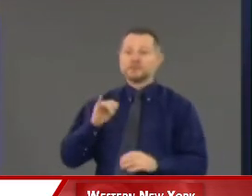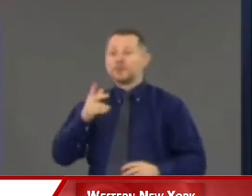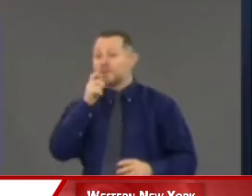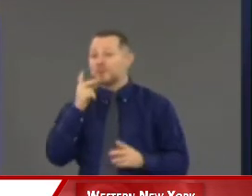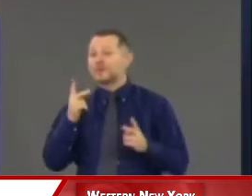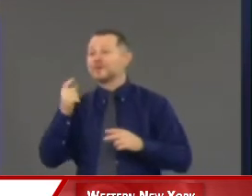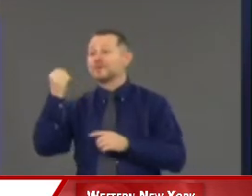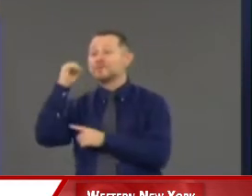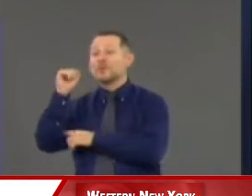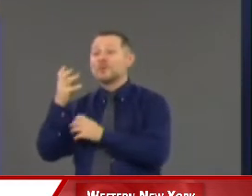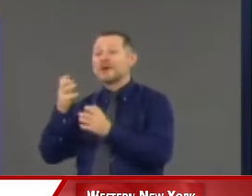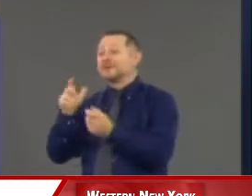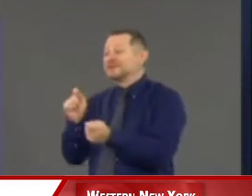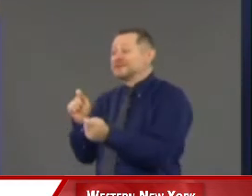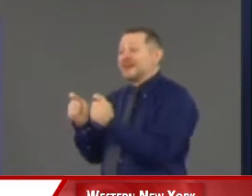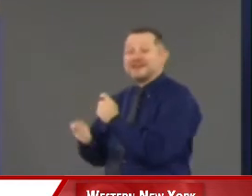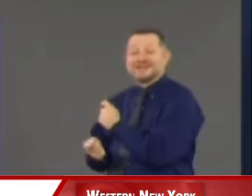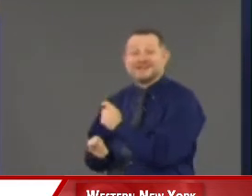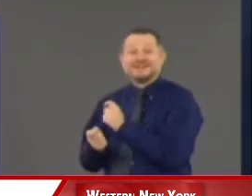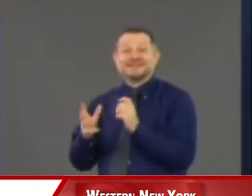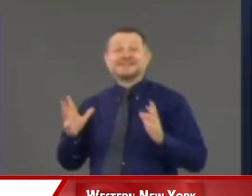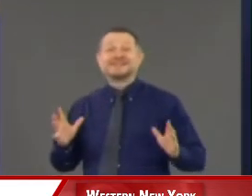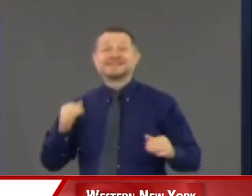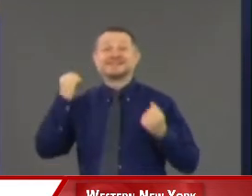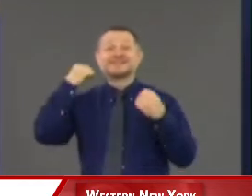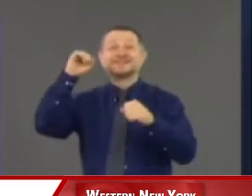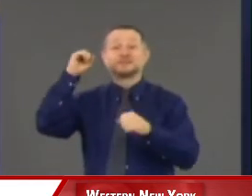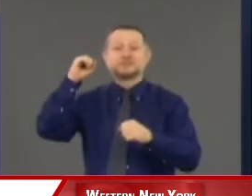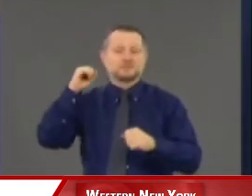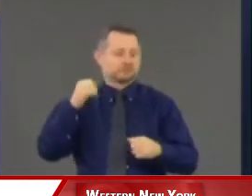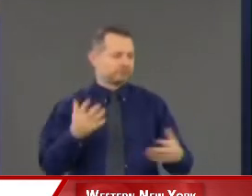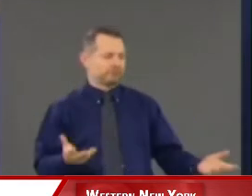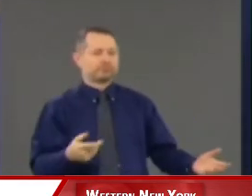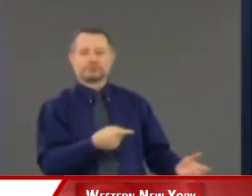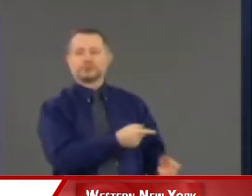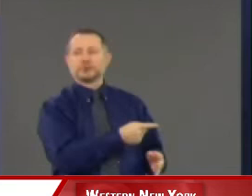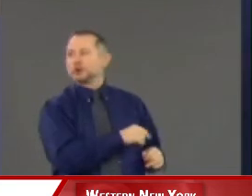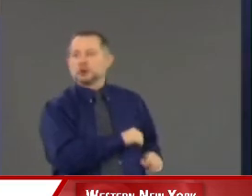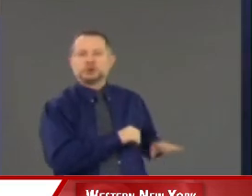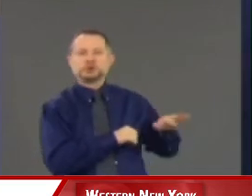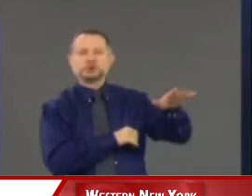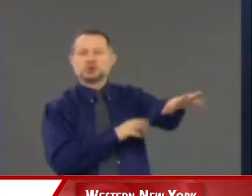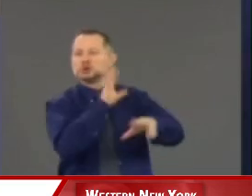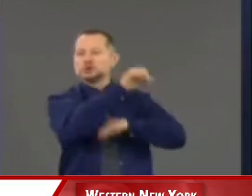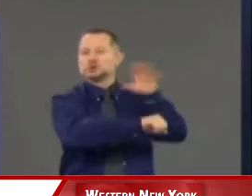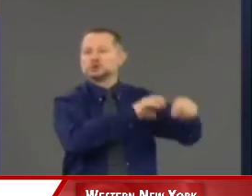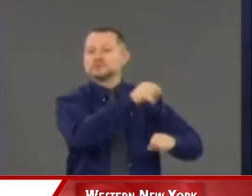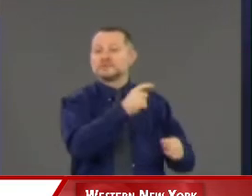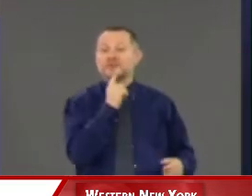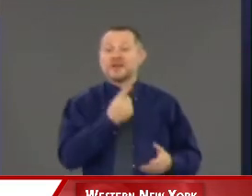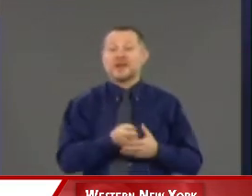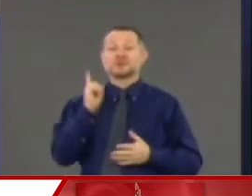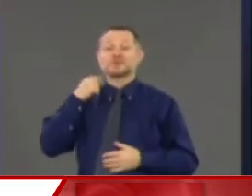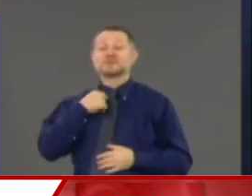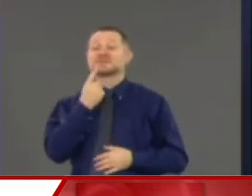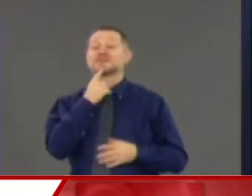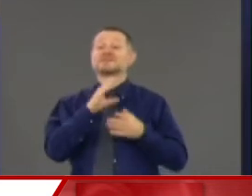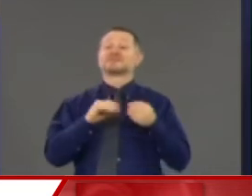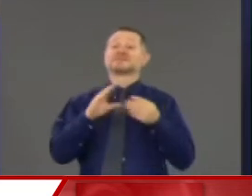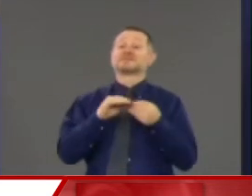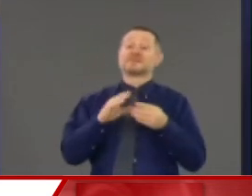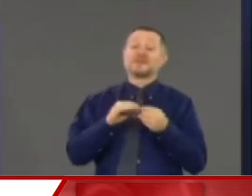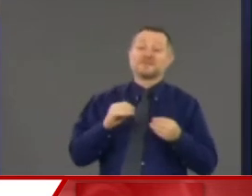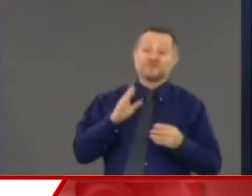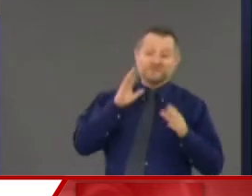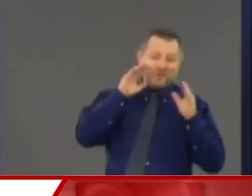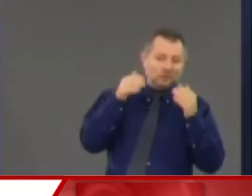be ramping up towards the reopening, right? I said last week, this week was about focusing on